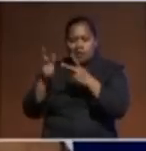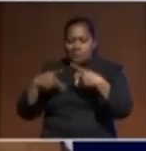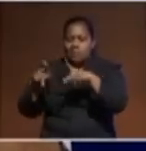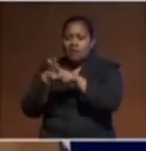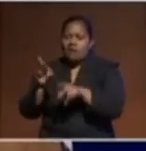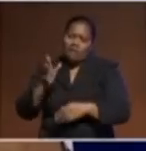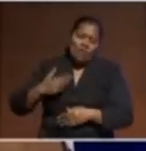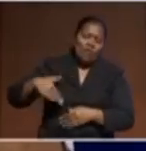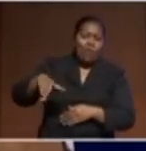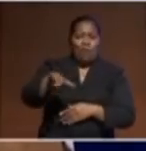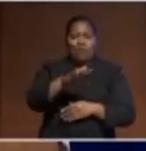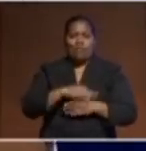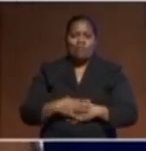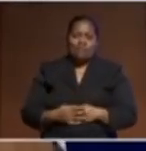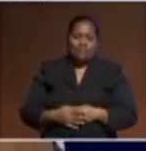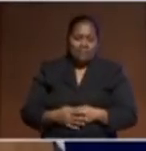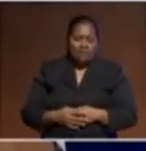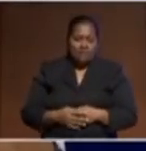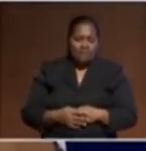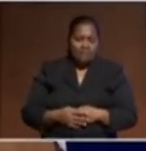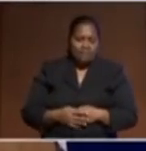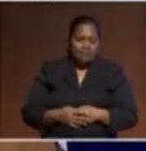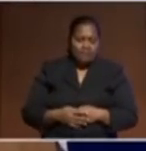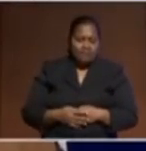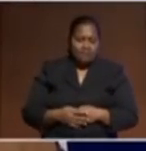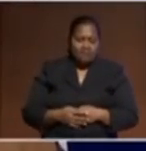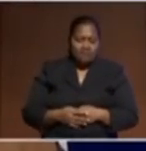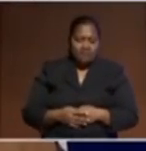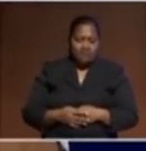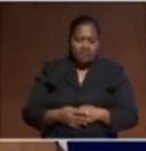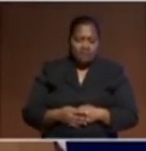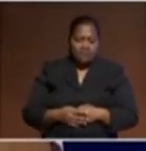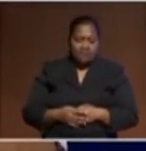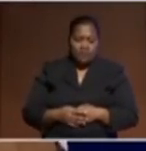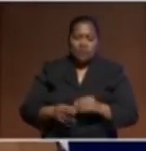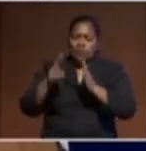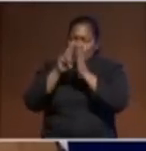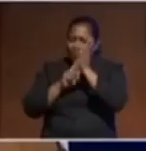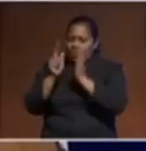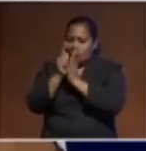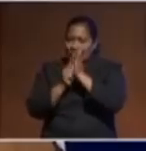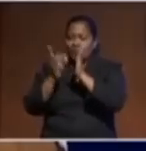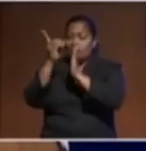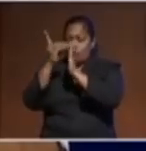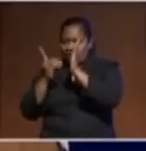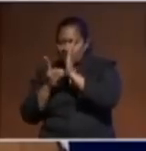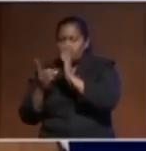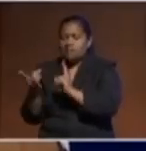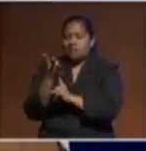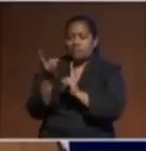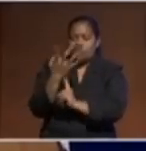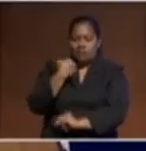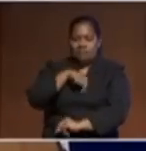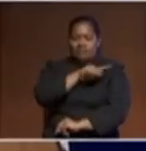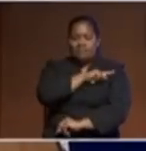us who continue to advocate for rule of law. And democracy and the values that are important for our global